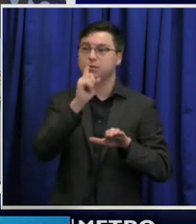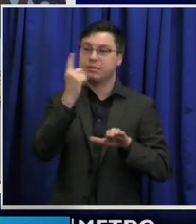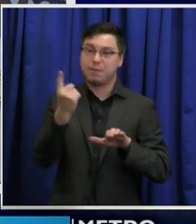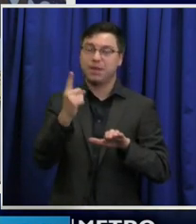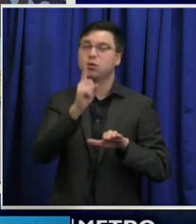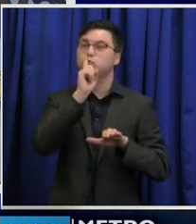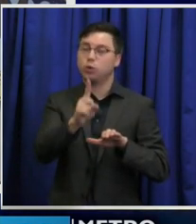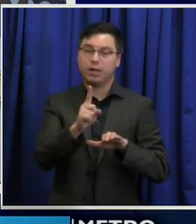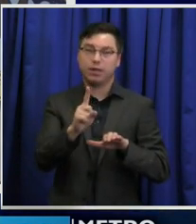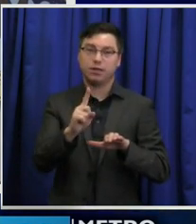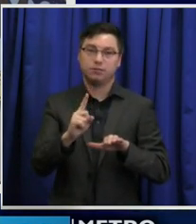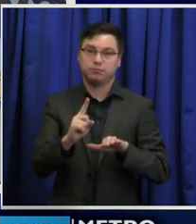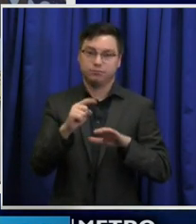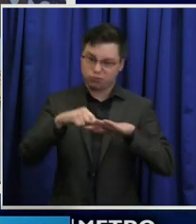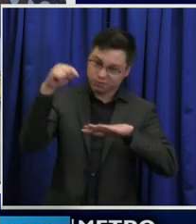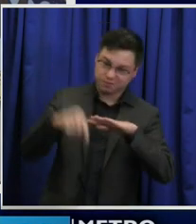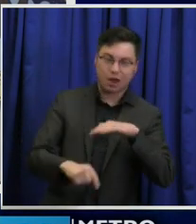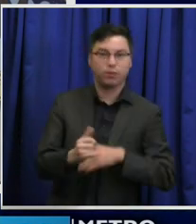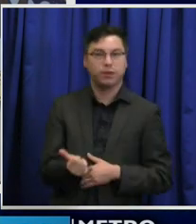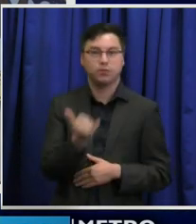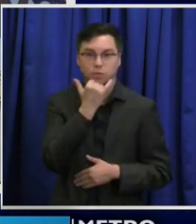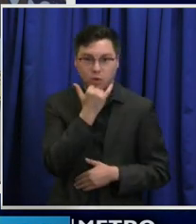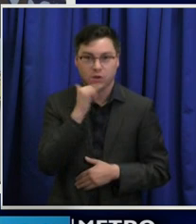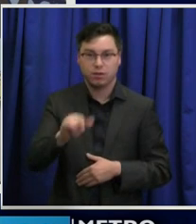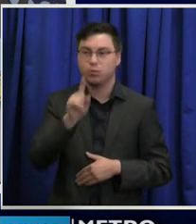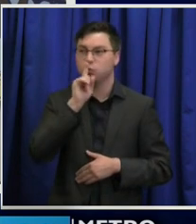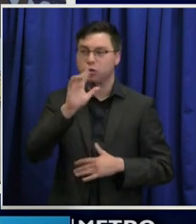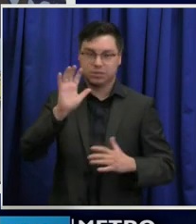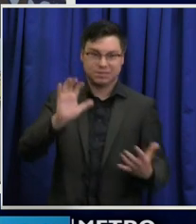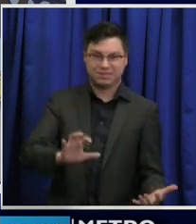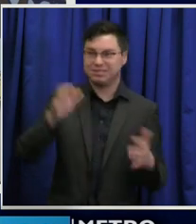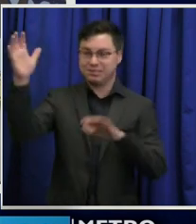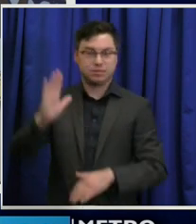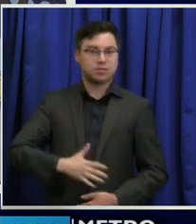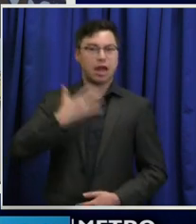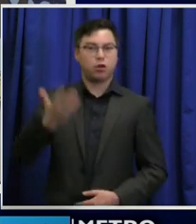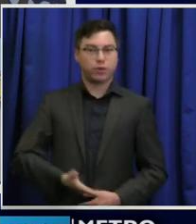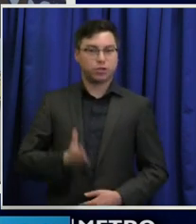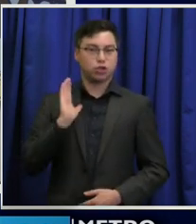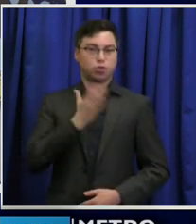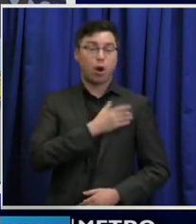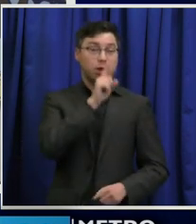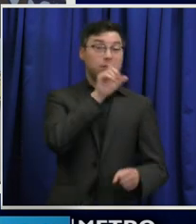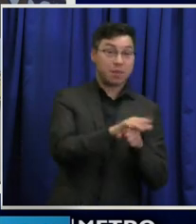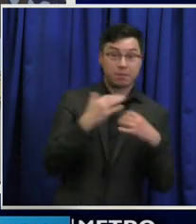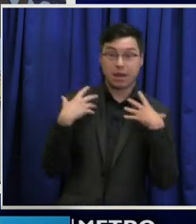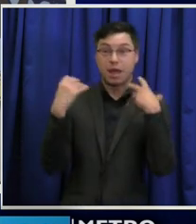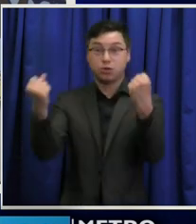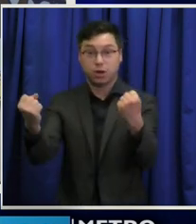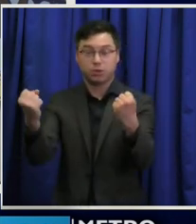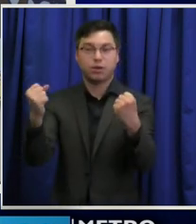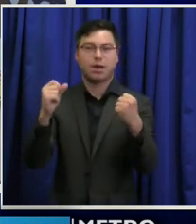morally wrong. It was an outrage to our commitment to integrity and equality for all of our citizens, unquote.